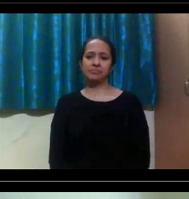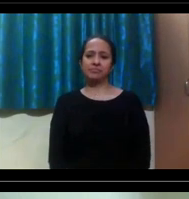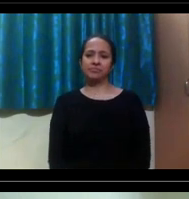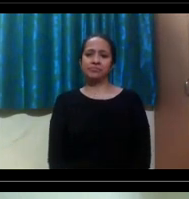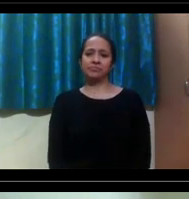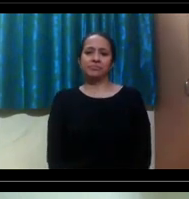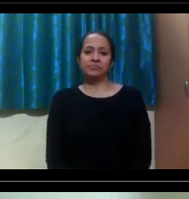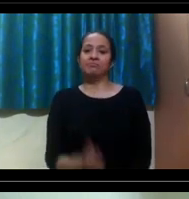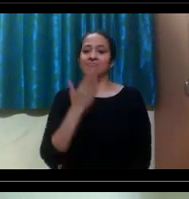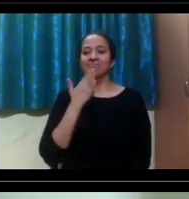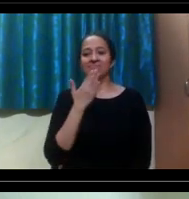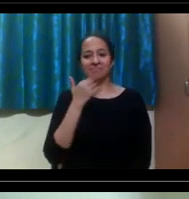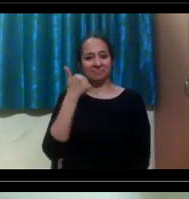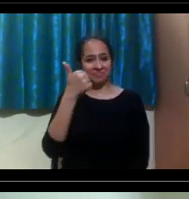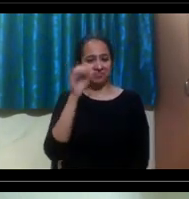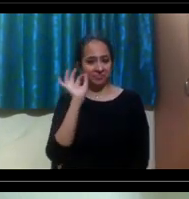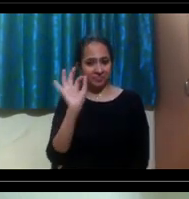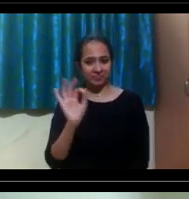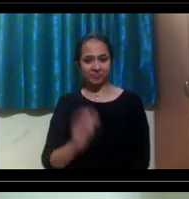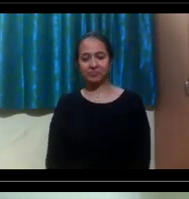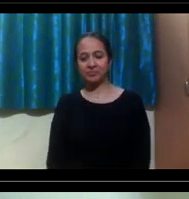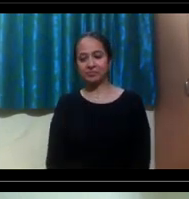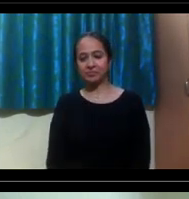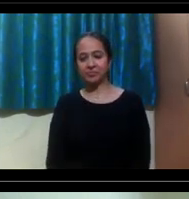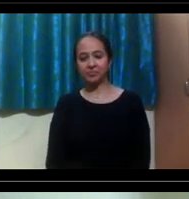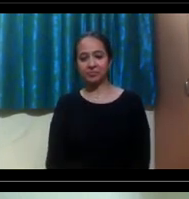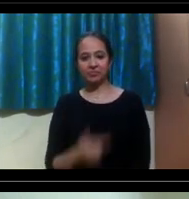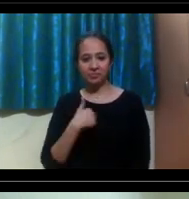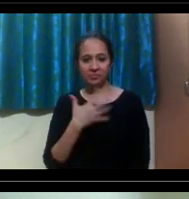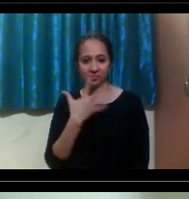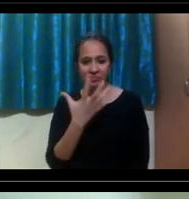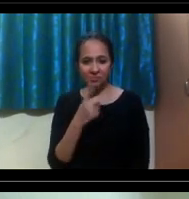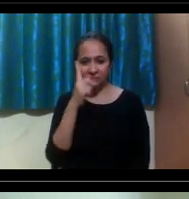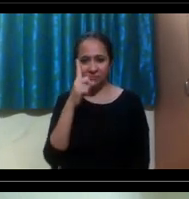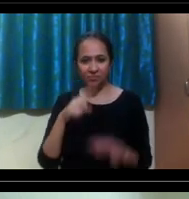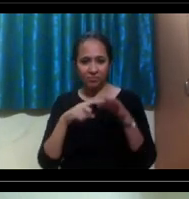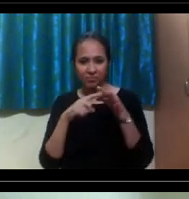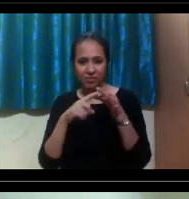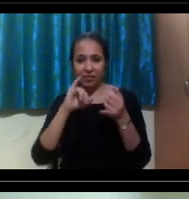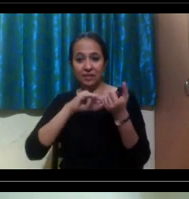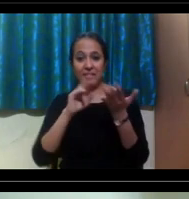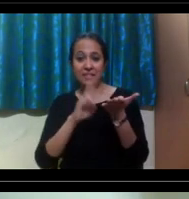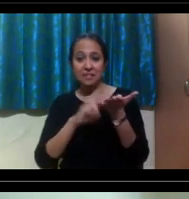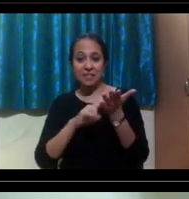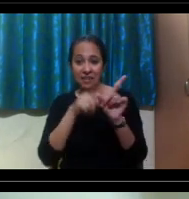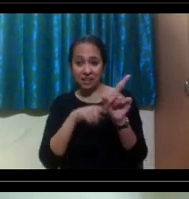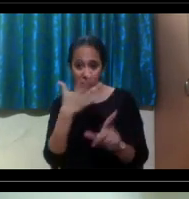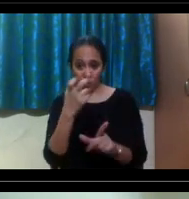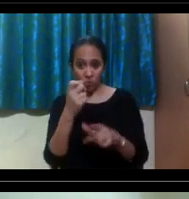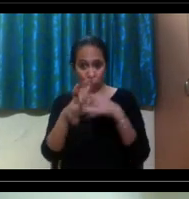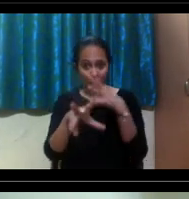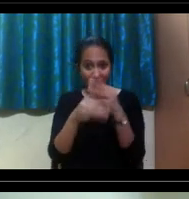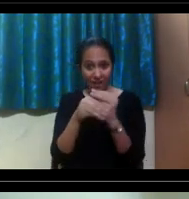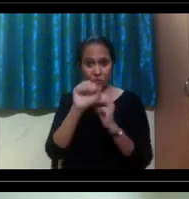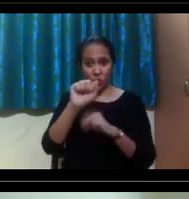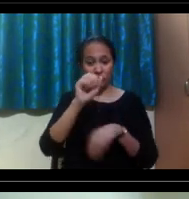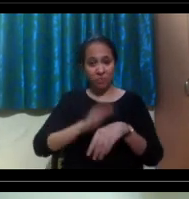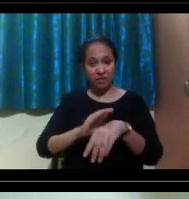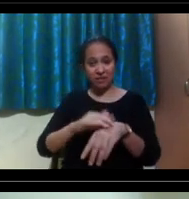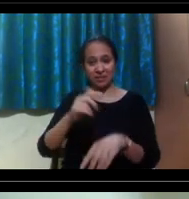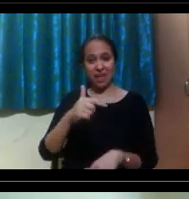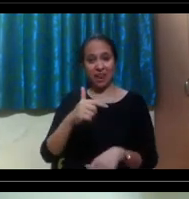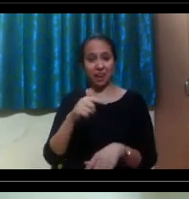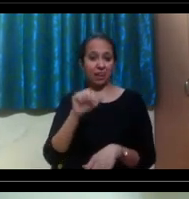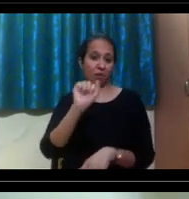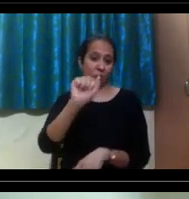Thank you. That's a great insight. Um, I would actually like to ask Sunny if you want to add anything from your personal experience and writing